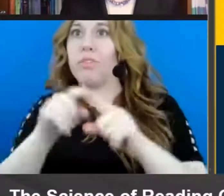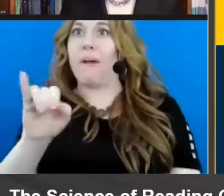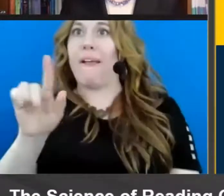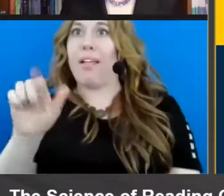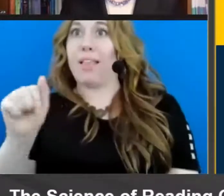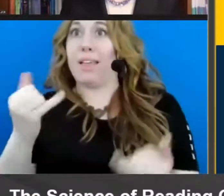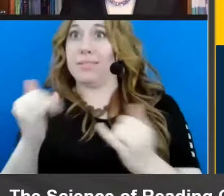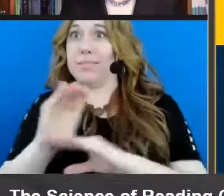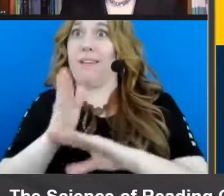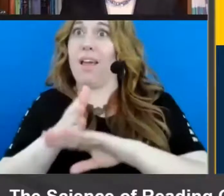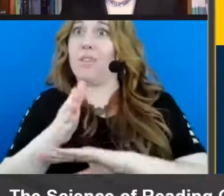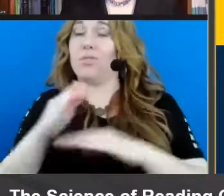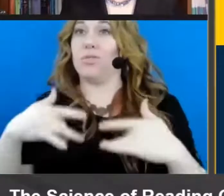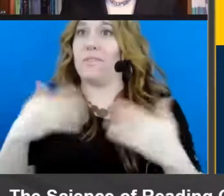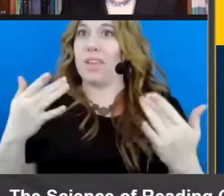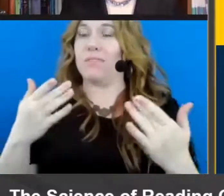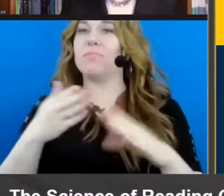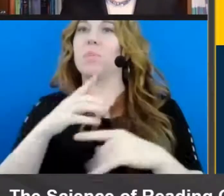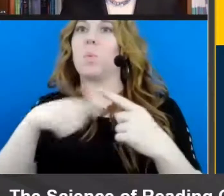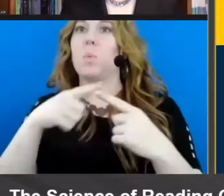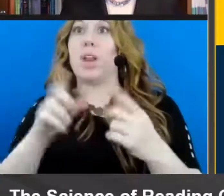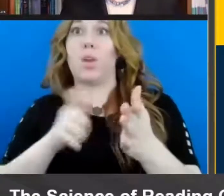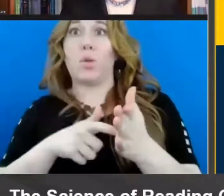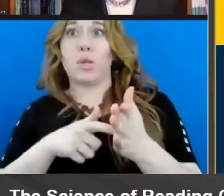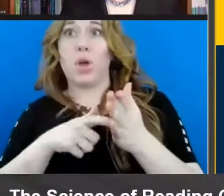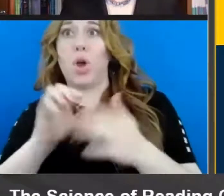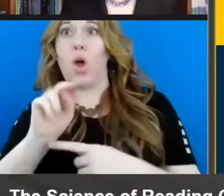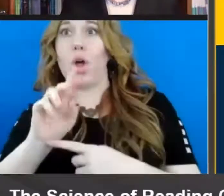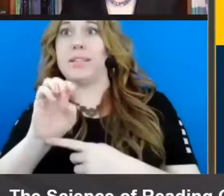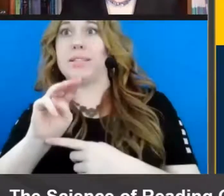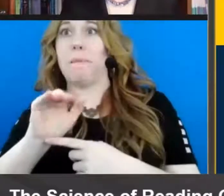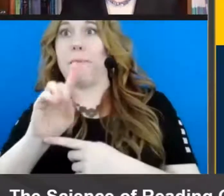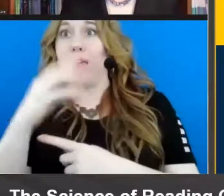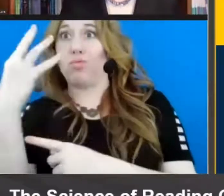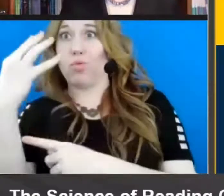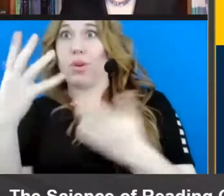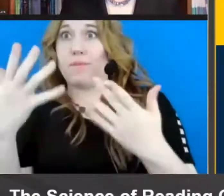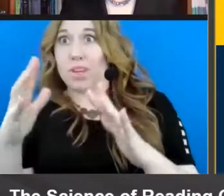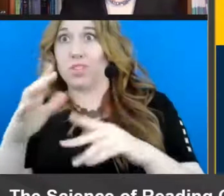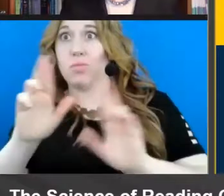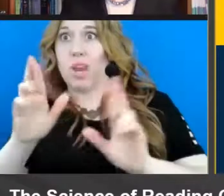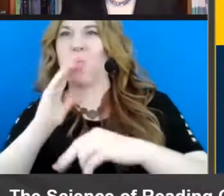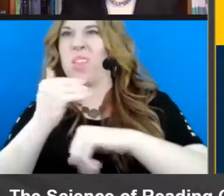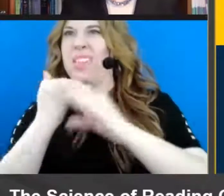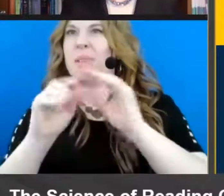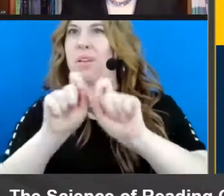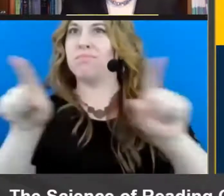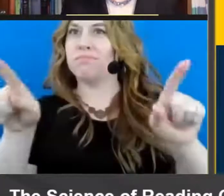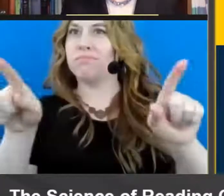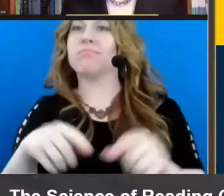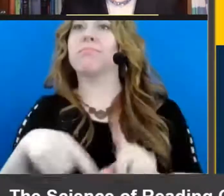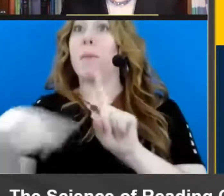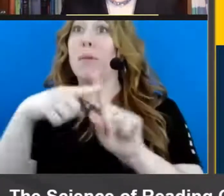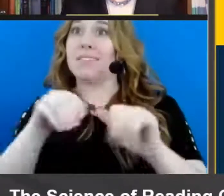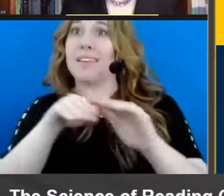event once the on-demand recording is available. You will also be able to access that at